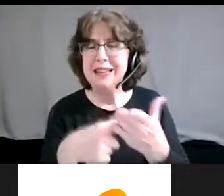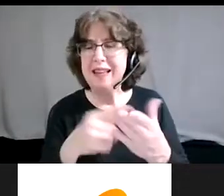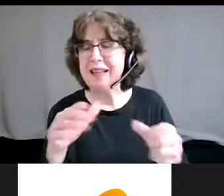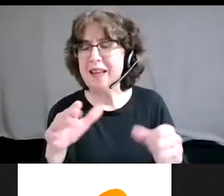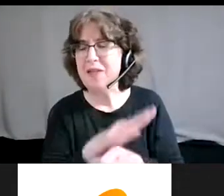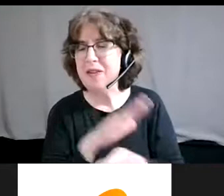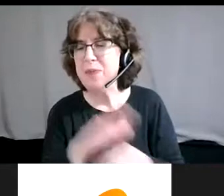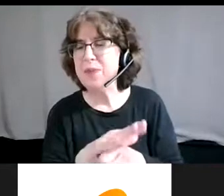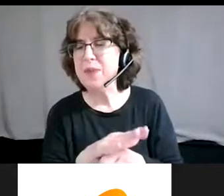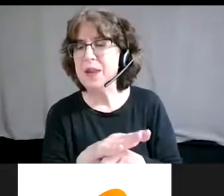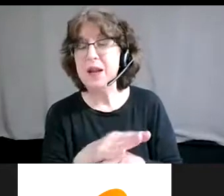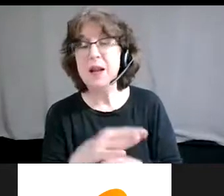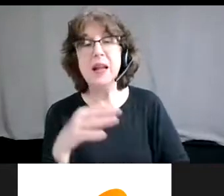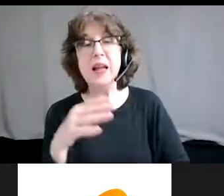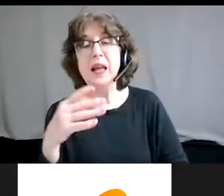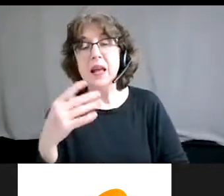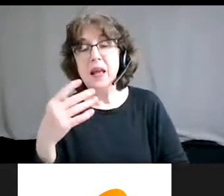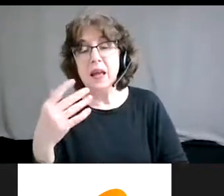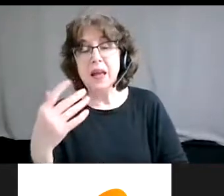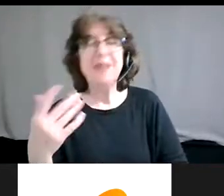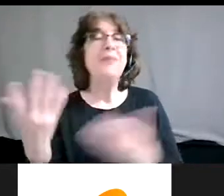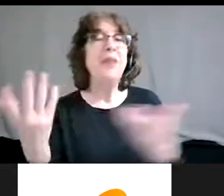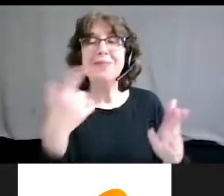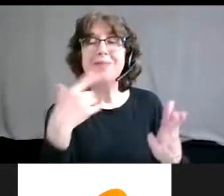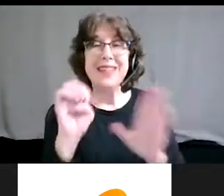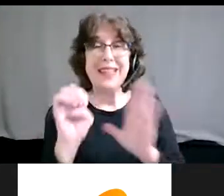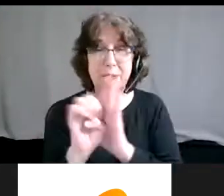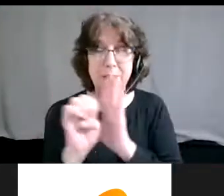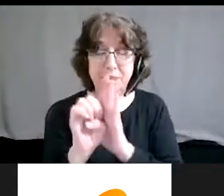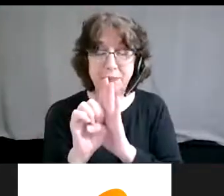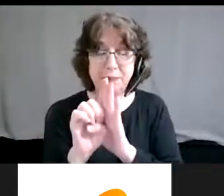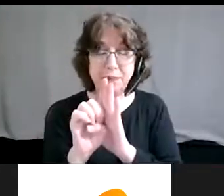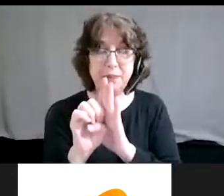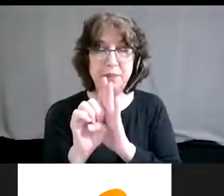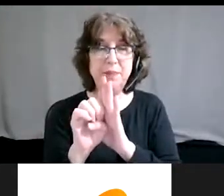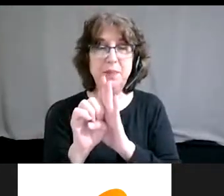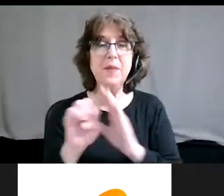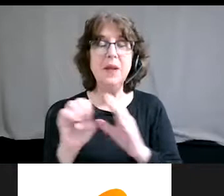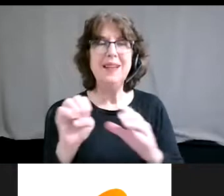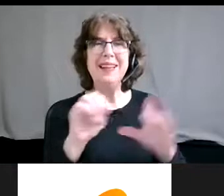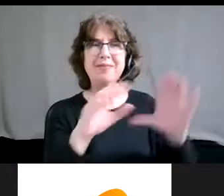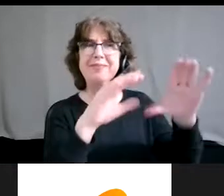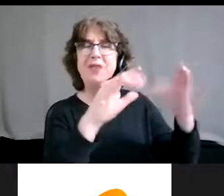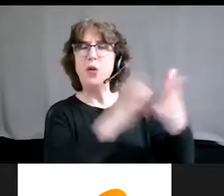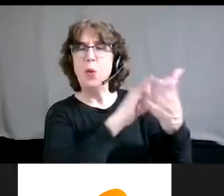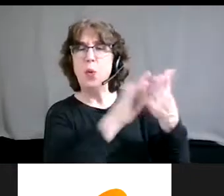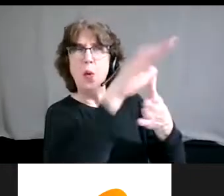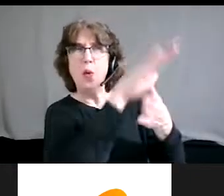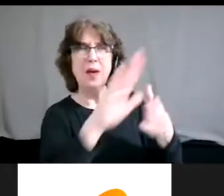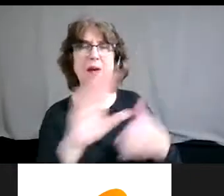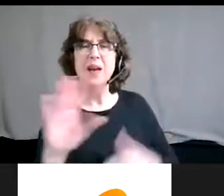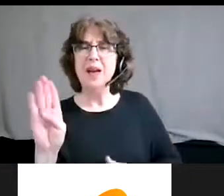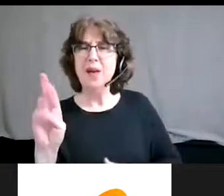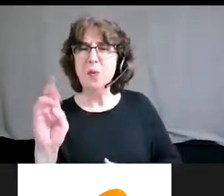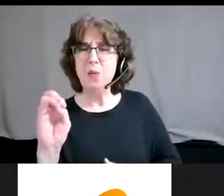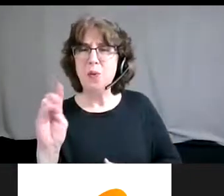um, you know, there is this, uh, neighborhood in, uh, the boroughs of New York, um, in Brooklyn in particular,